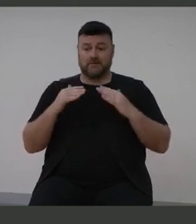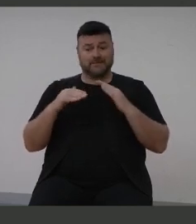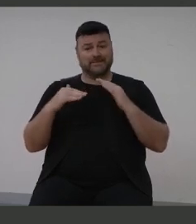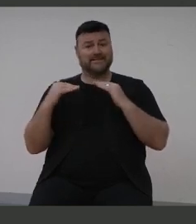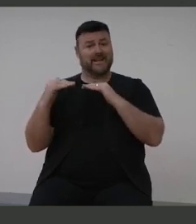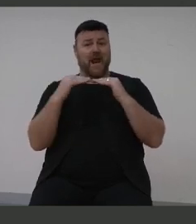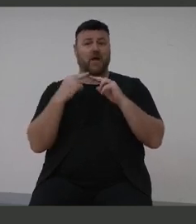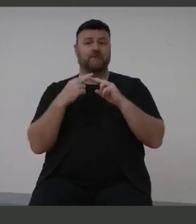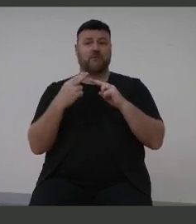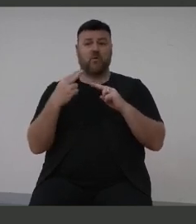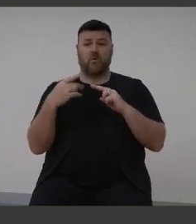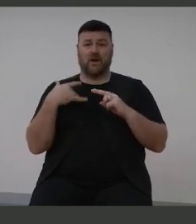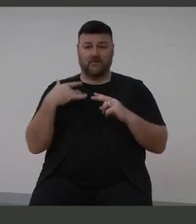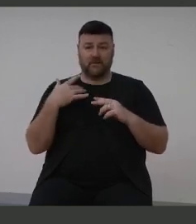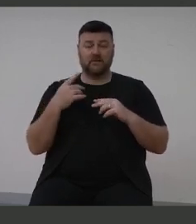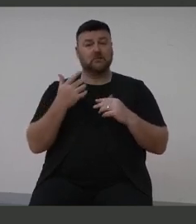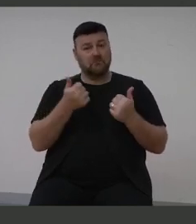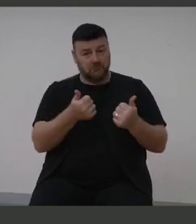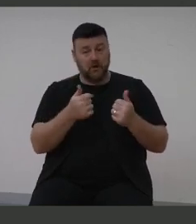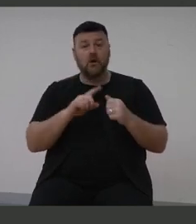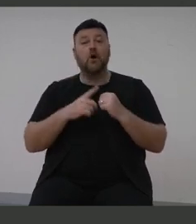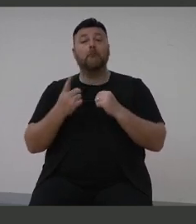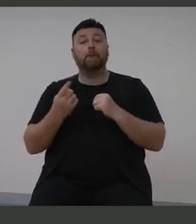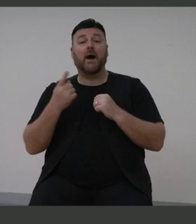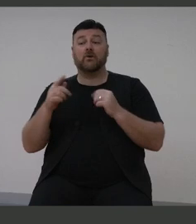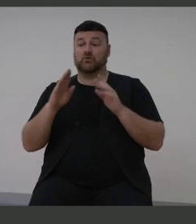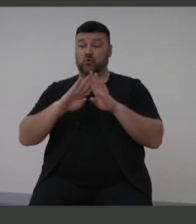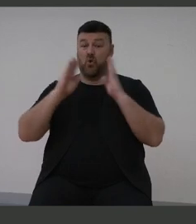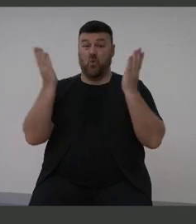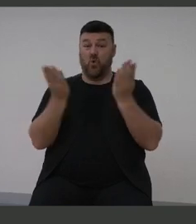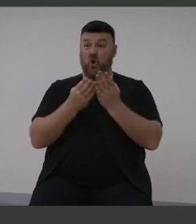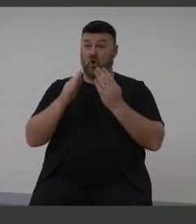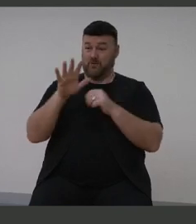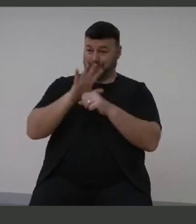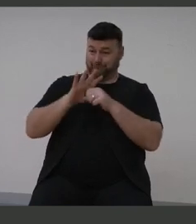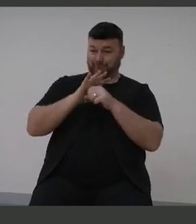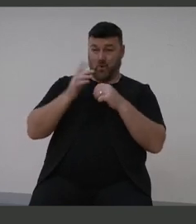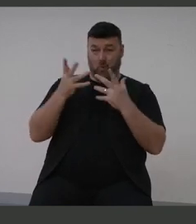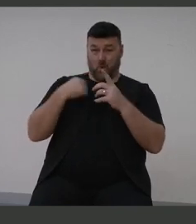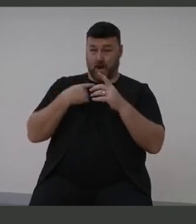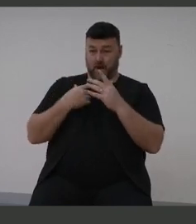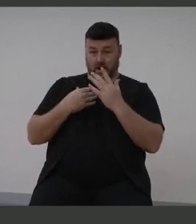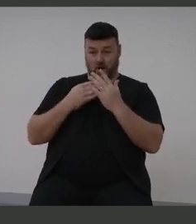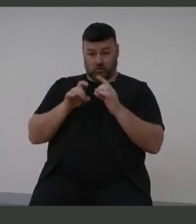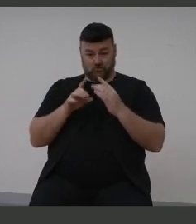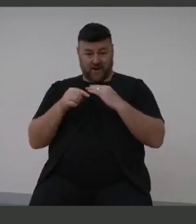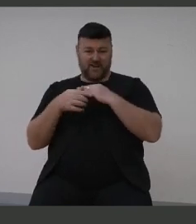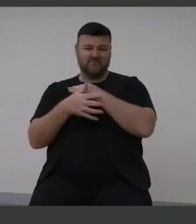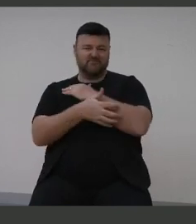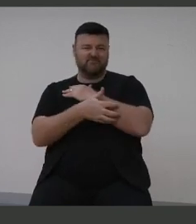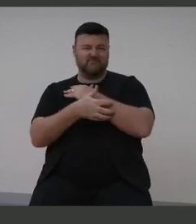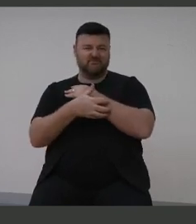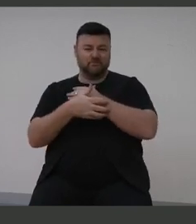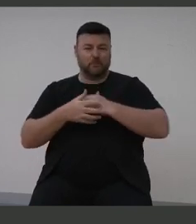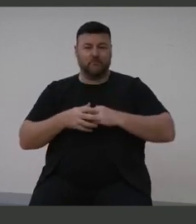live in one of the poorest regions of anywhere in the world, in the Pacific. The Pacific countries